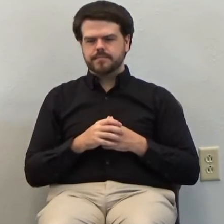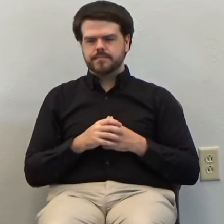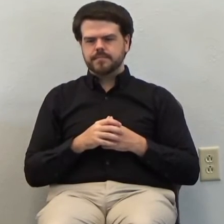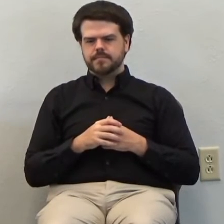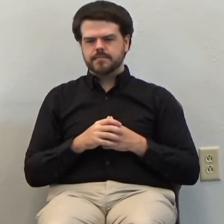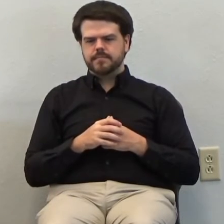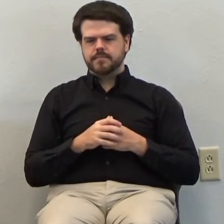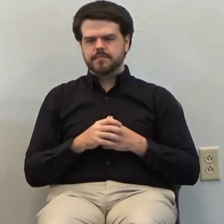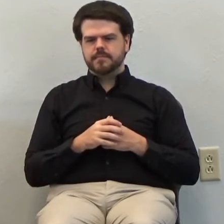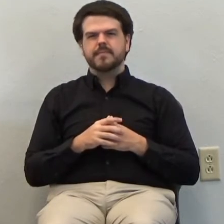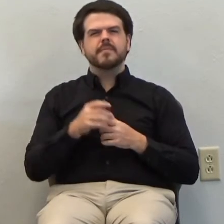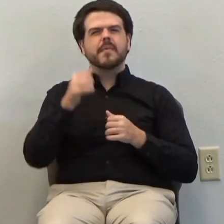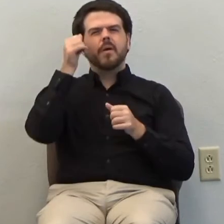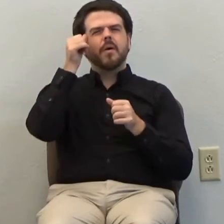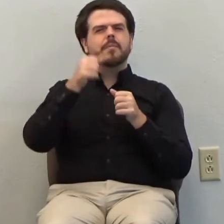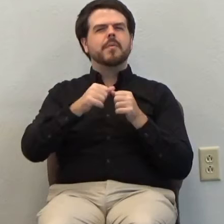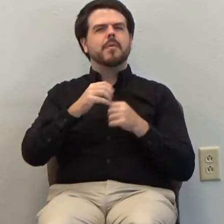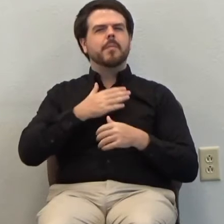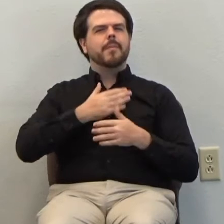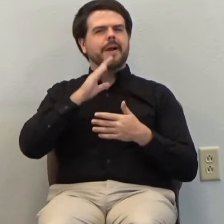Remember, my daughters would,